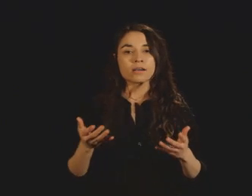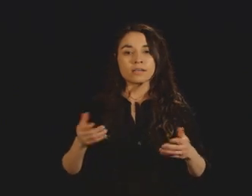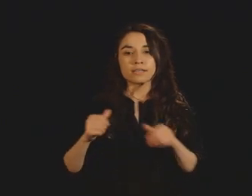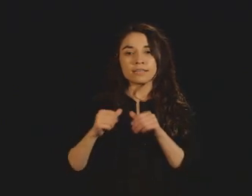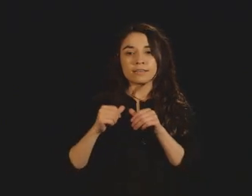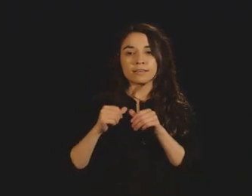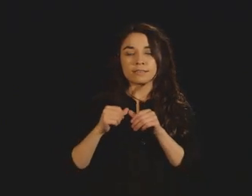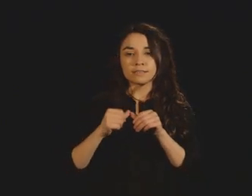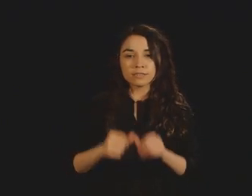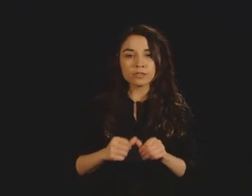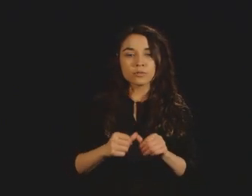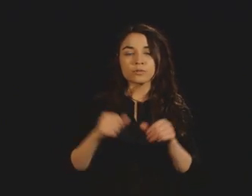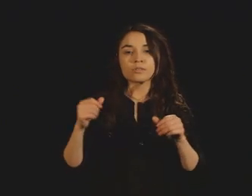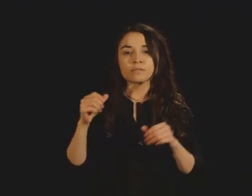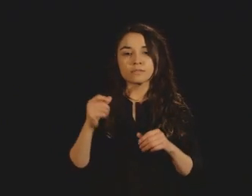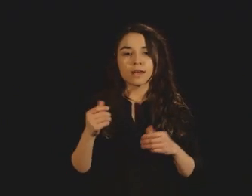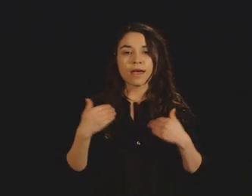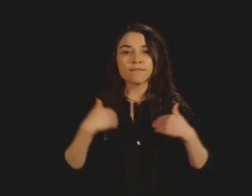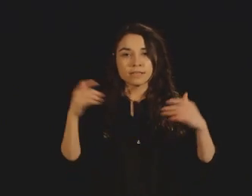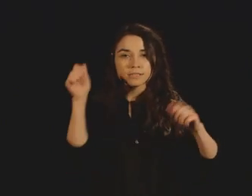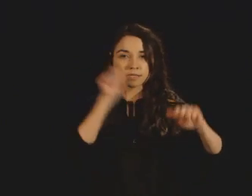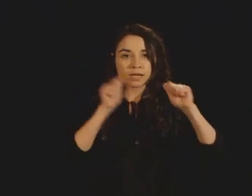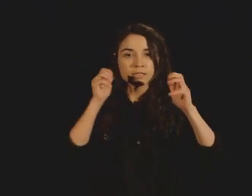So what do we know about water?